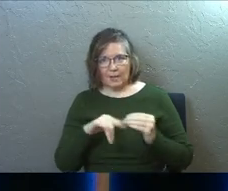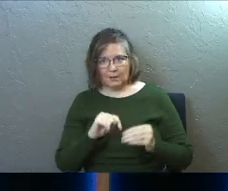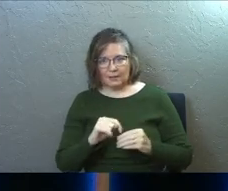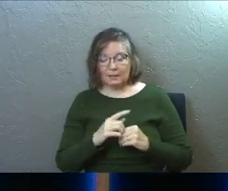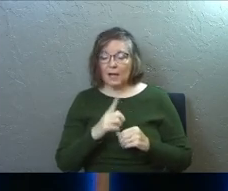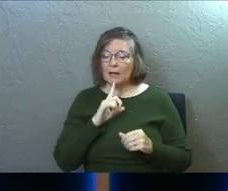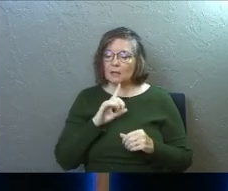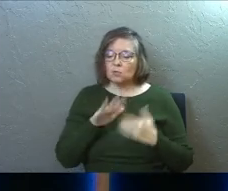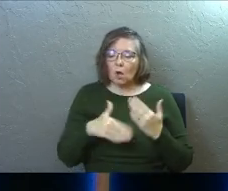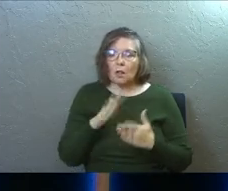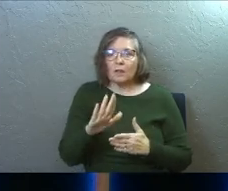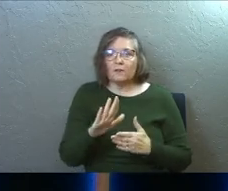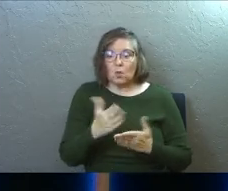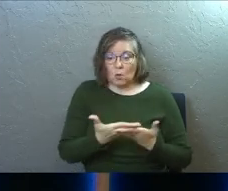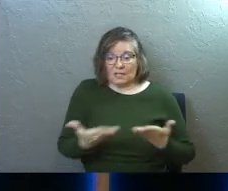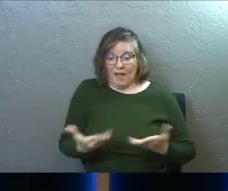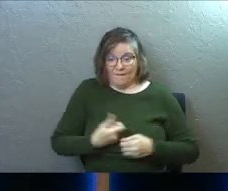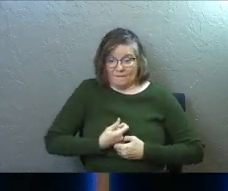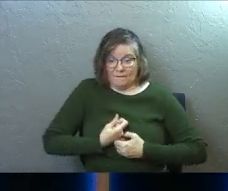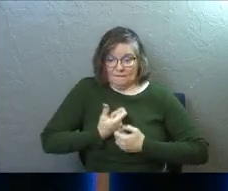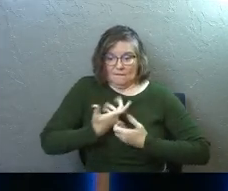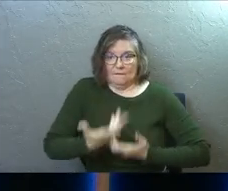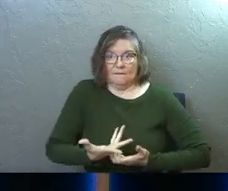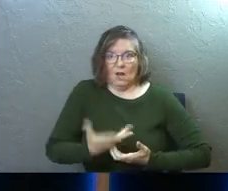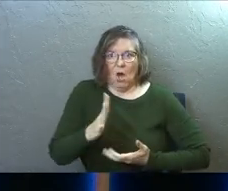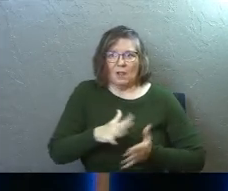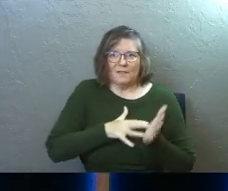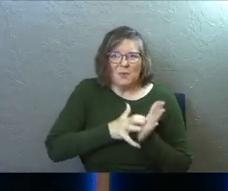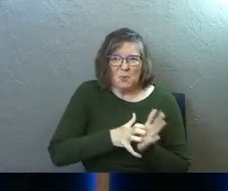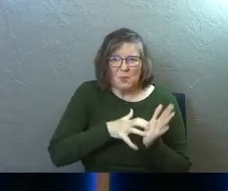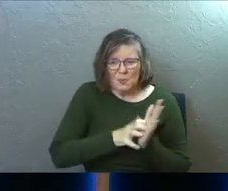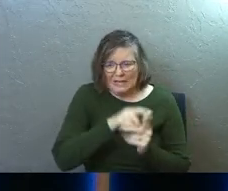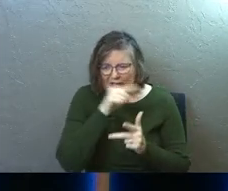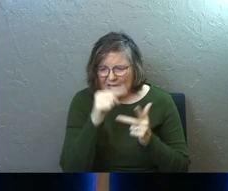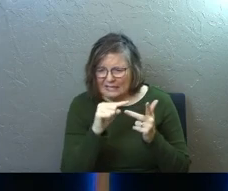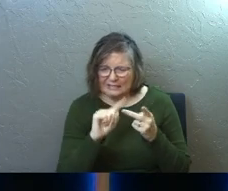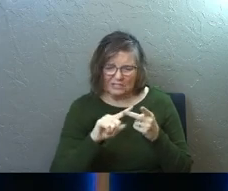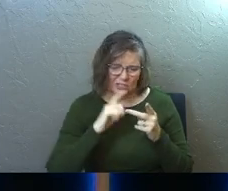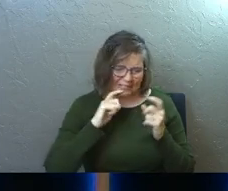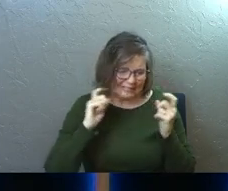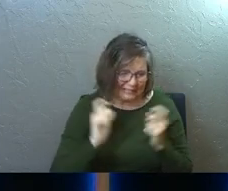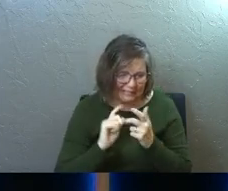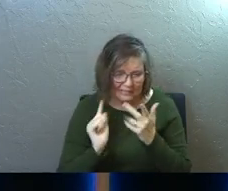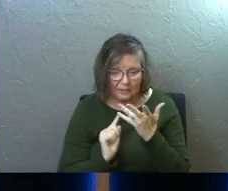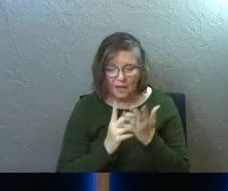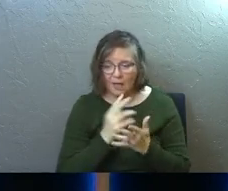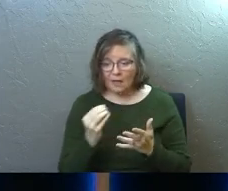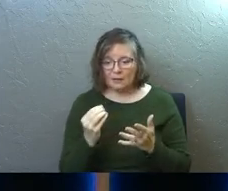and it's all of your stuff, right? It's like all of your weakness and your sin and